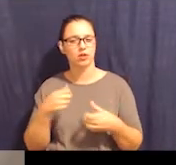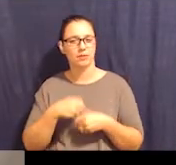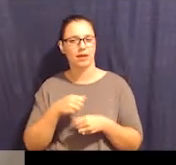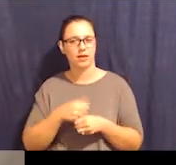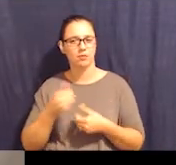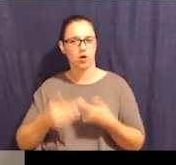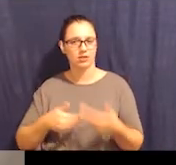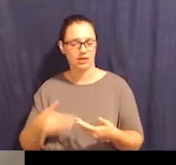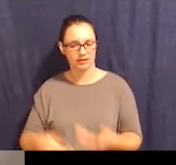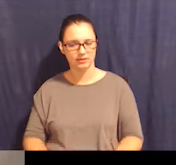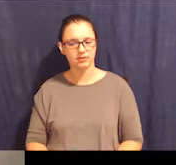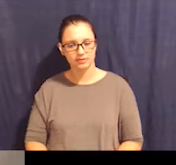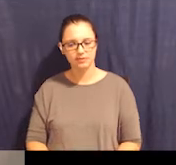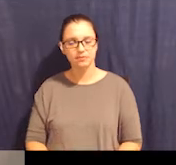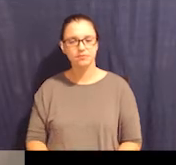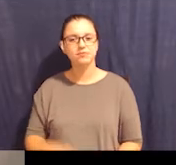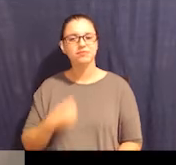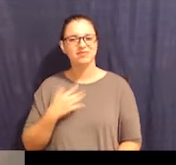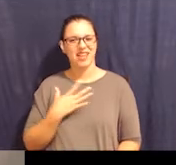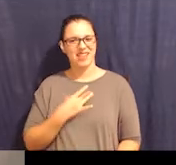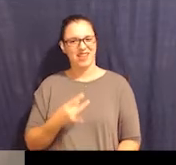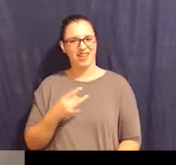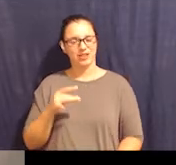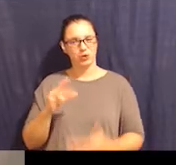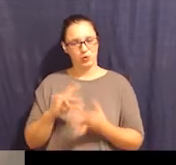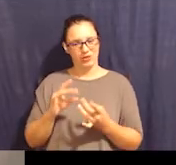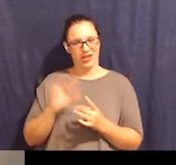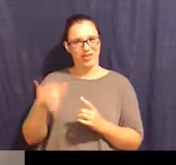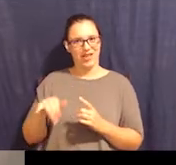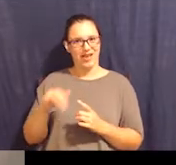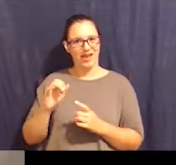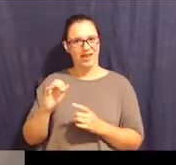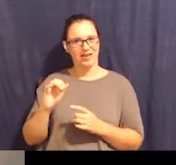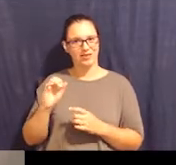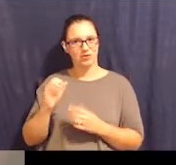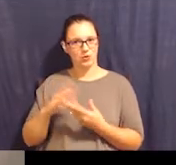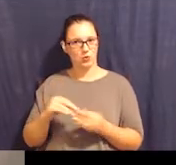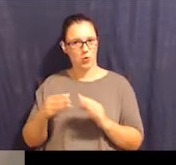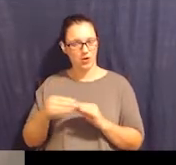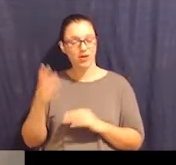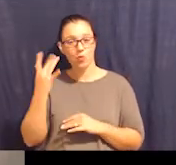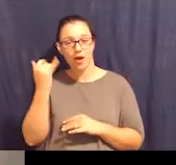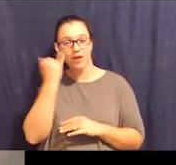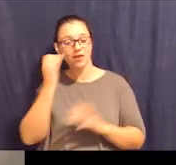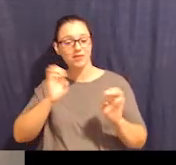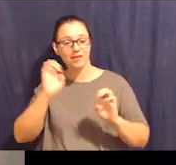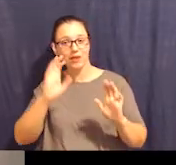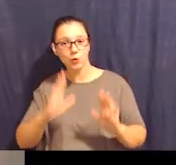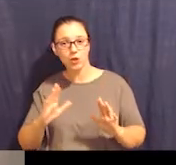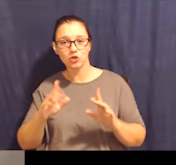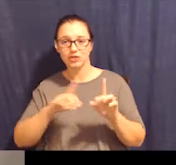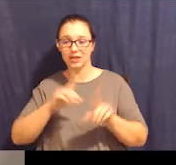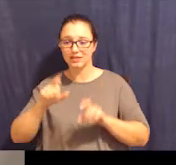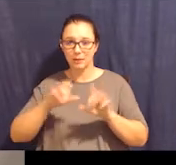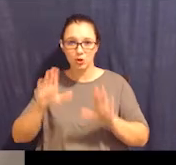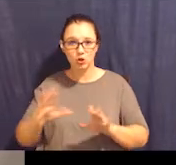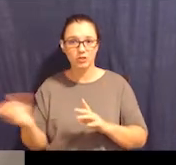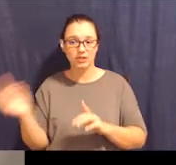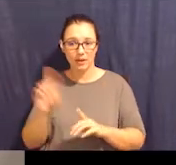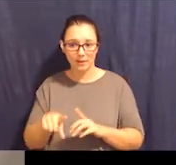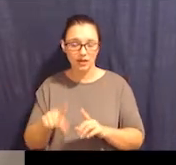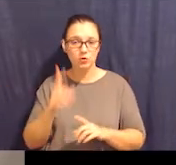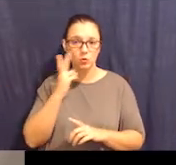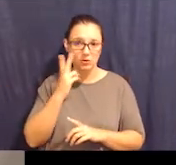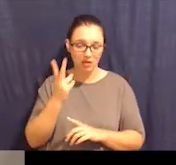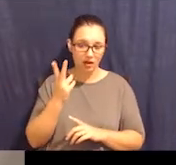evaluators and examiners had come in to determine whether or not she had capacity and had just spent 15 minutes with her,